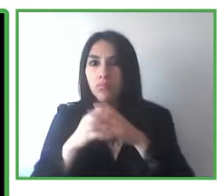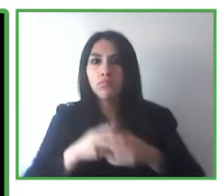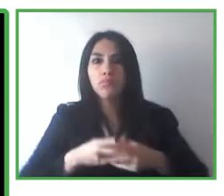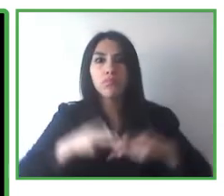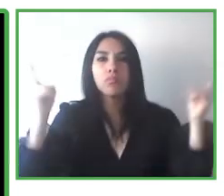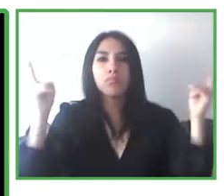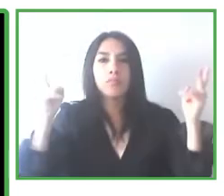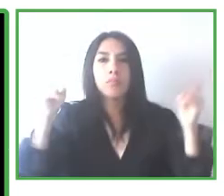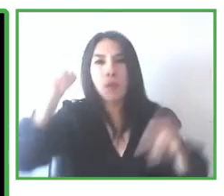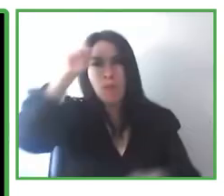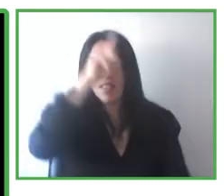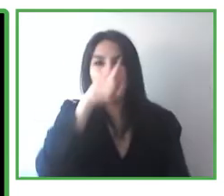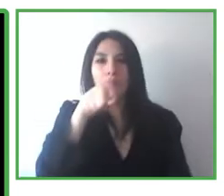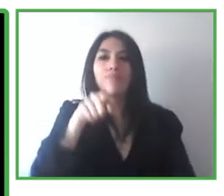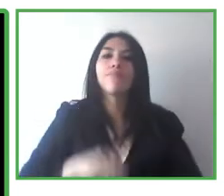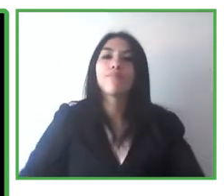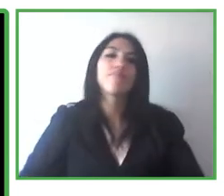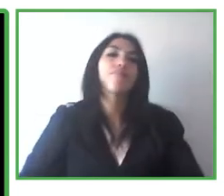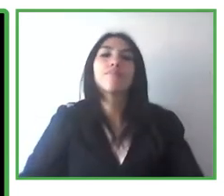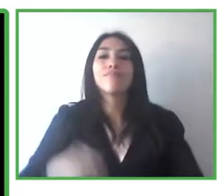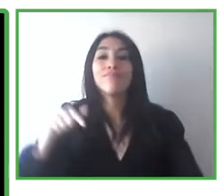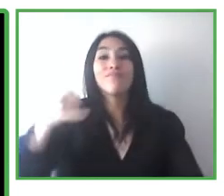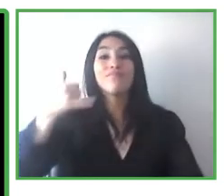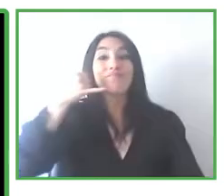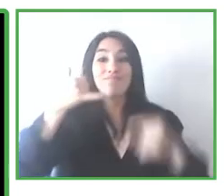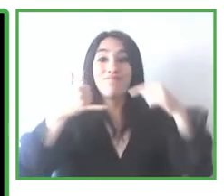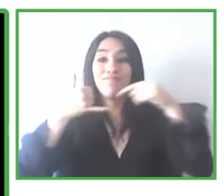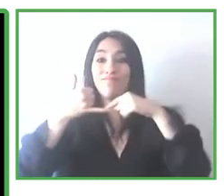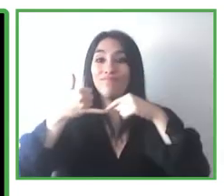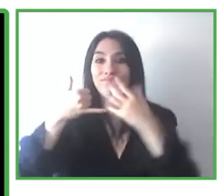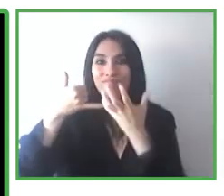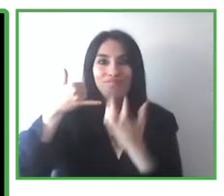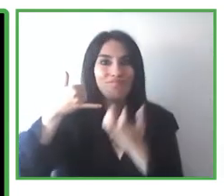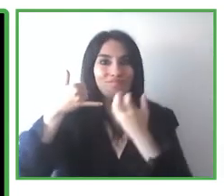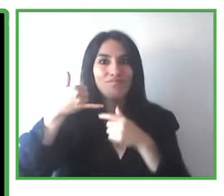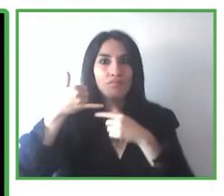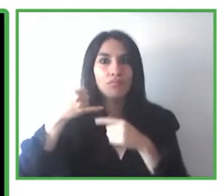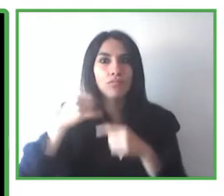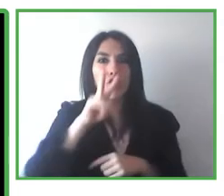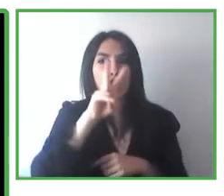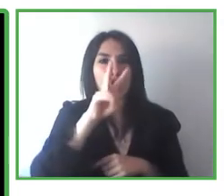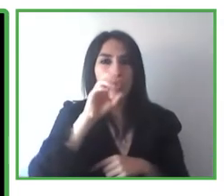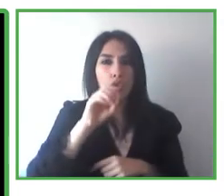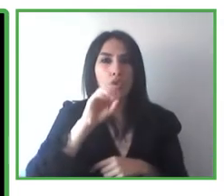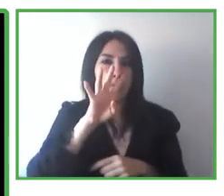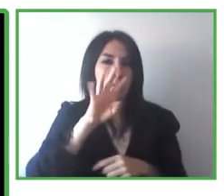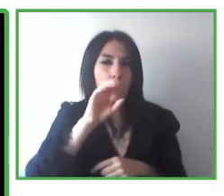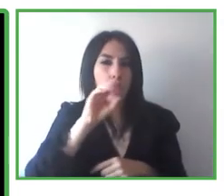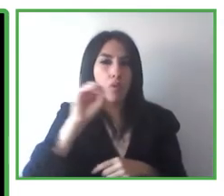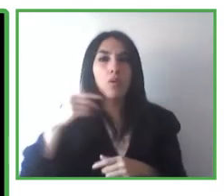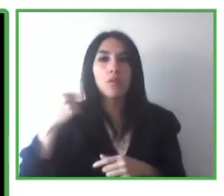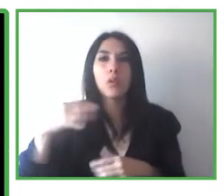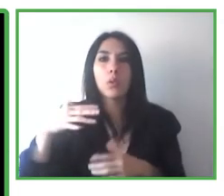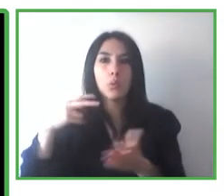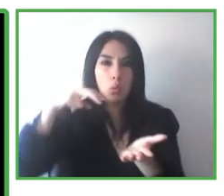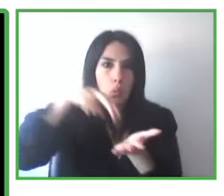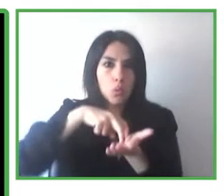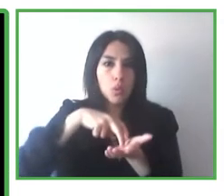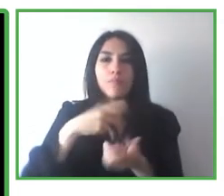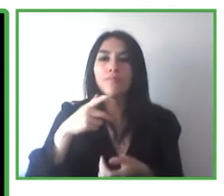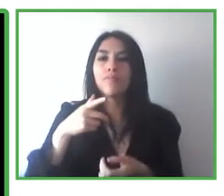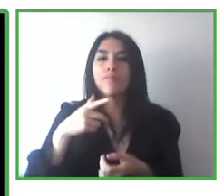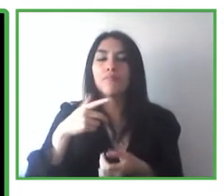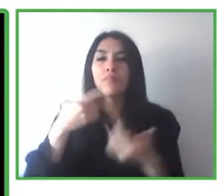bus stops in Barcelona, and 2400 bus stops and 159 subway stations.